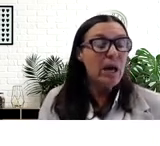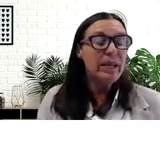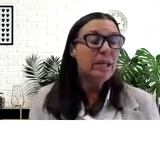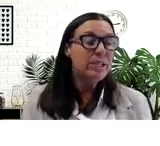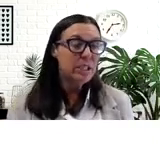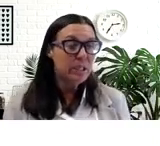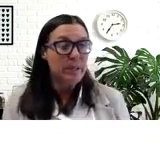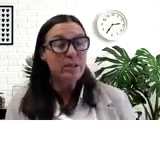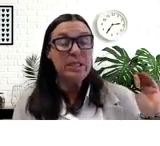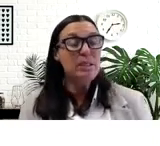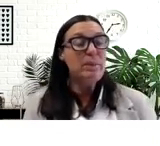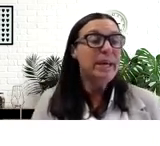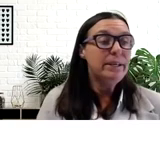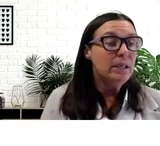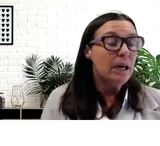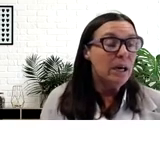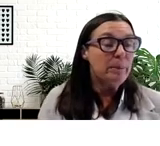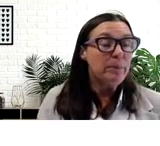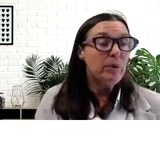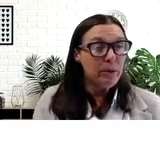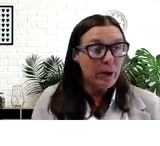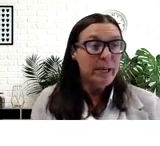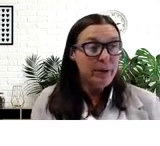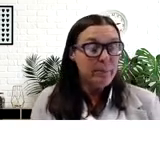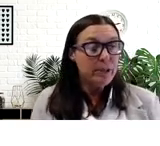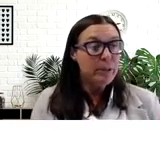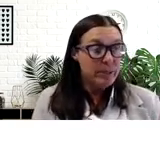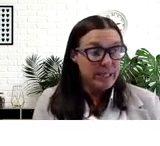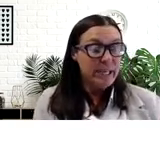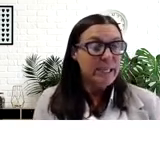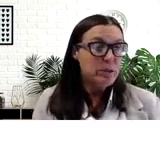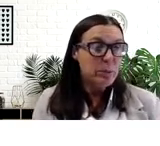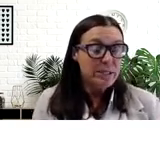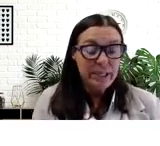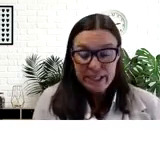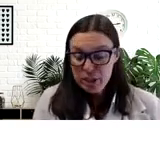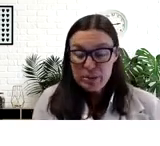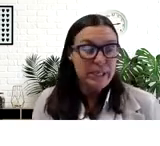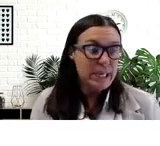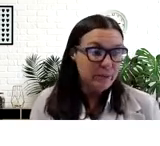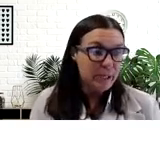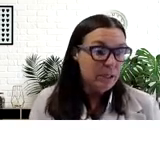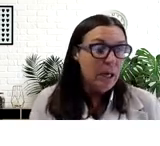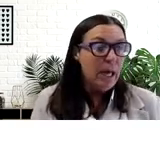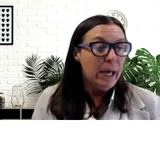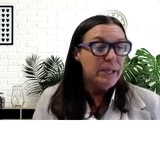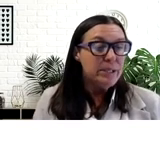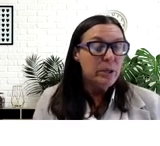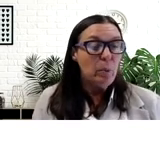well, I'll hit on it just a little bit. So this is my great-great-grandmother who is Annie Flipped and Presley, and she was married to Henry.